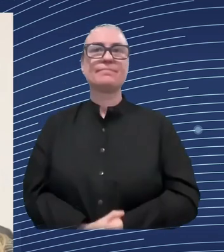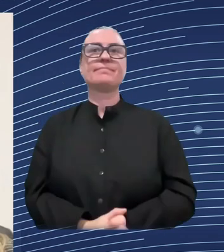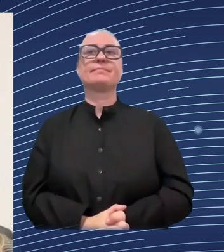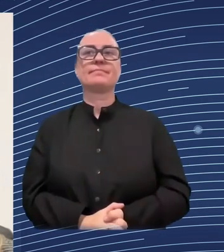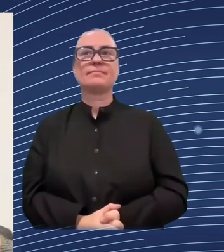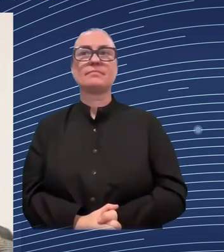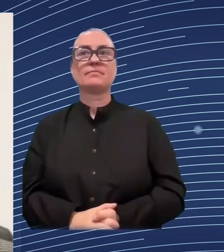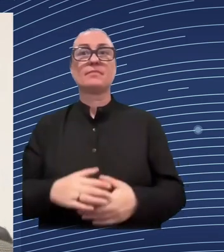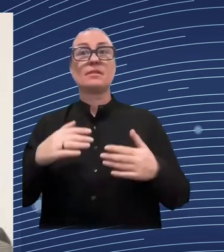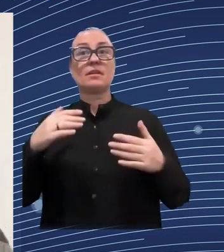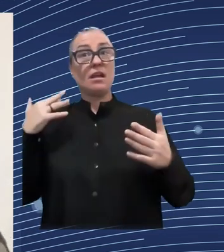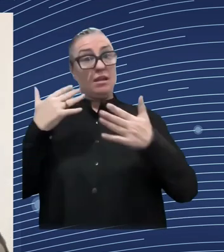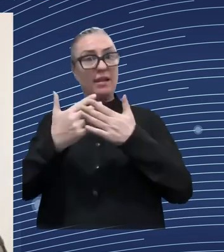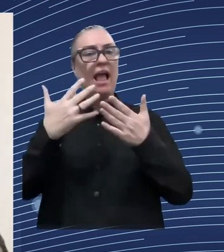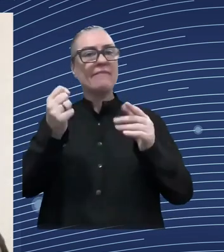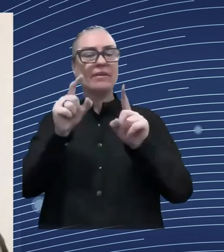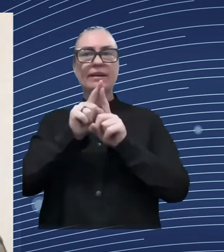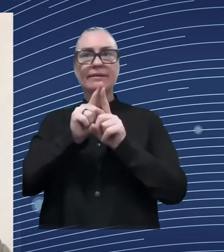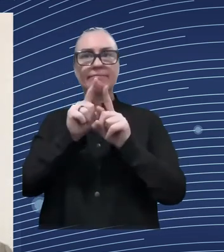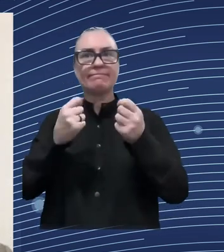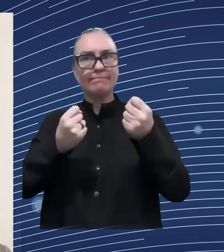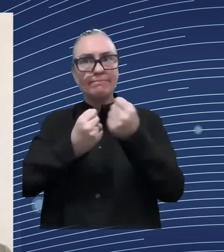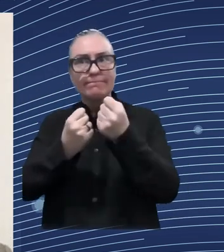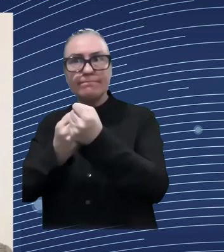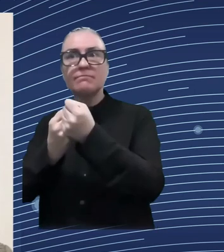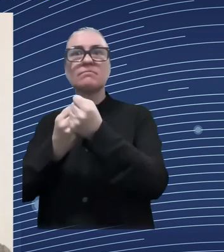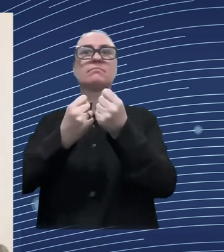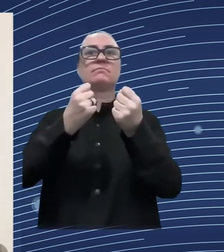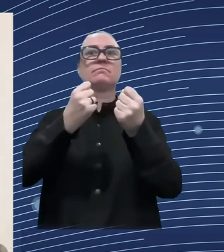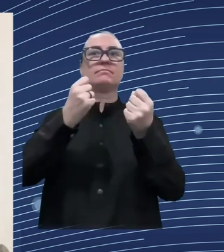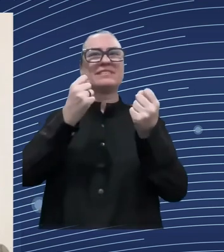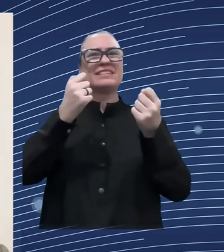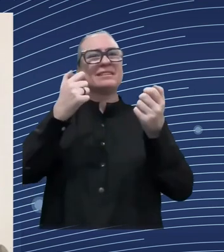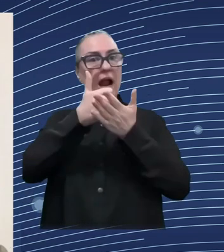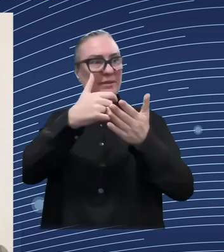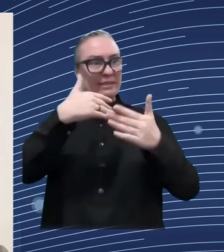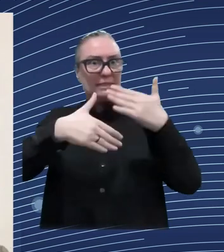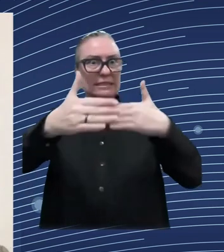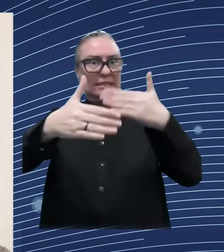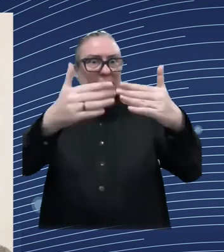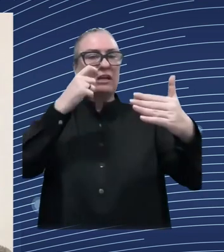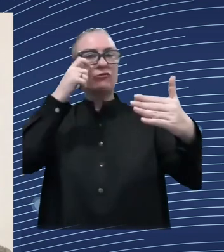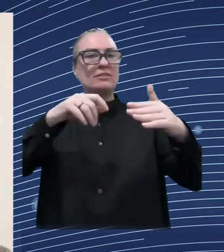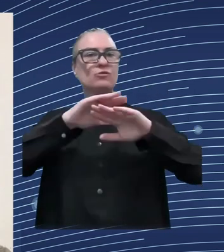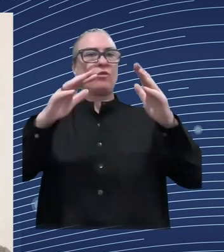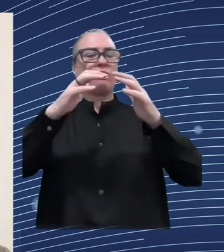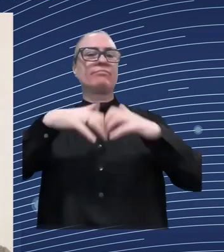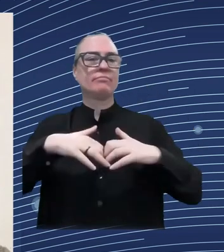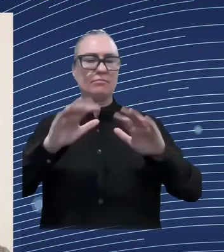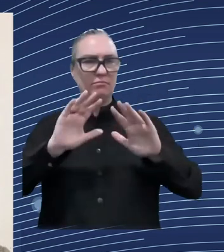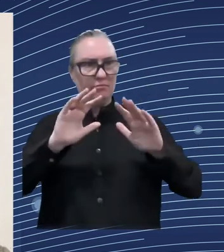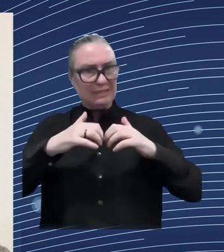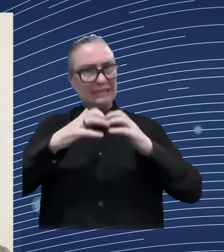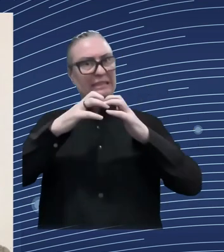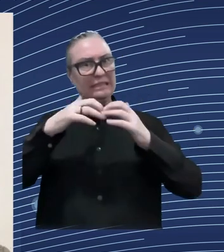of the country the very large numbers of people that have been um displaced the six million refugees outside the